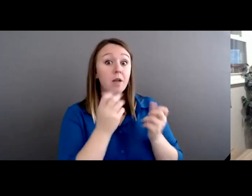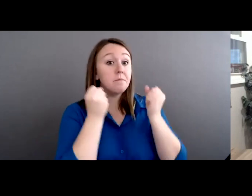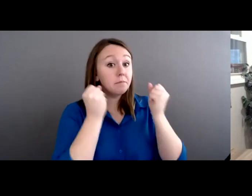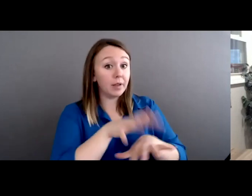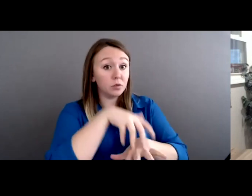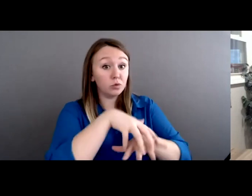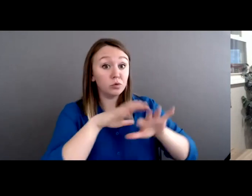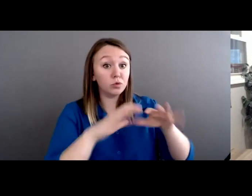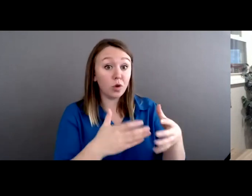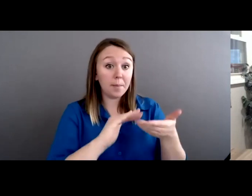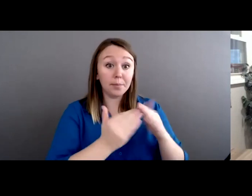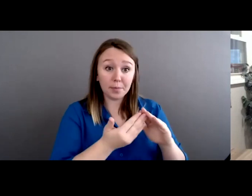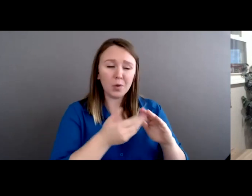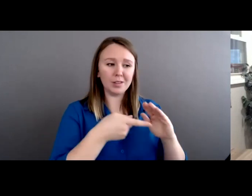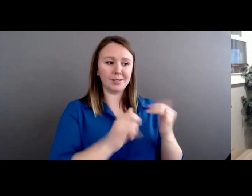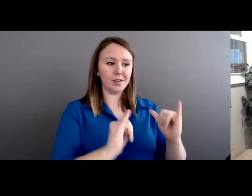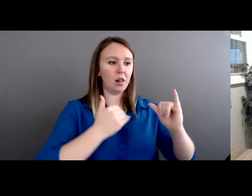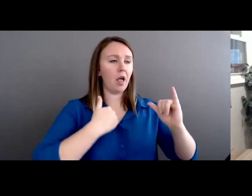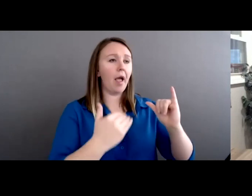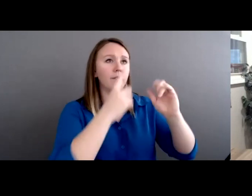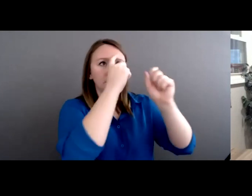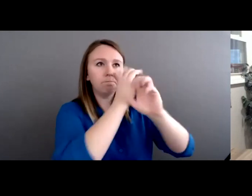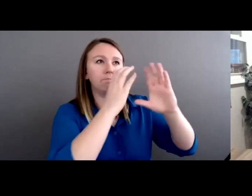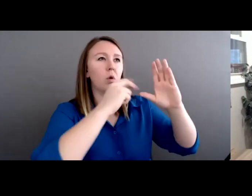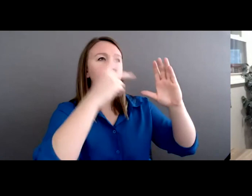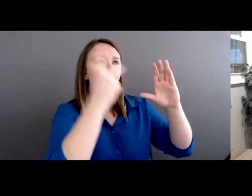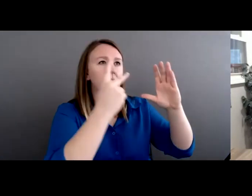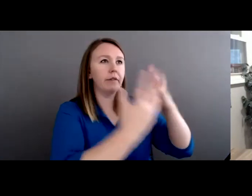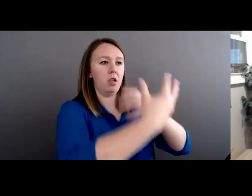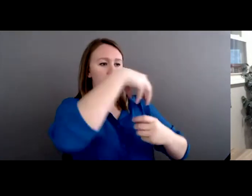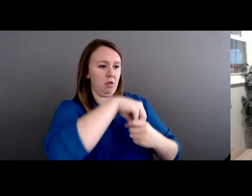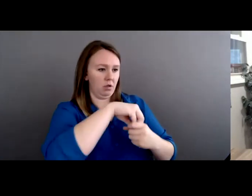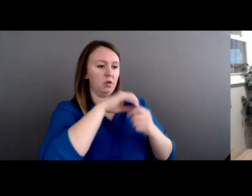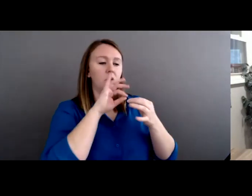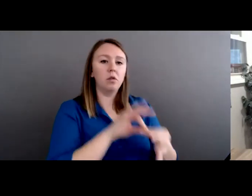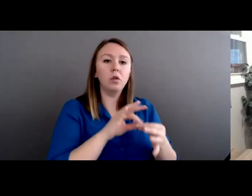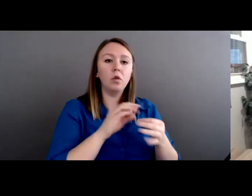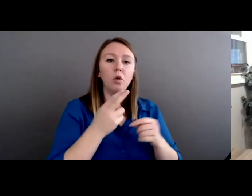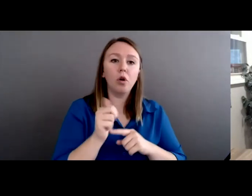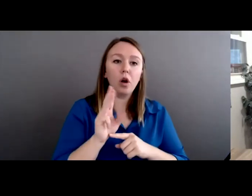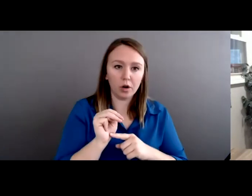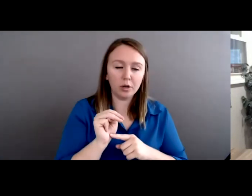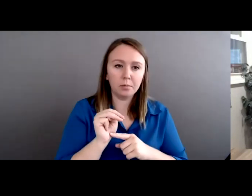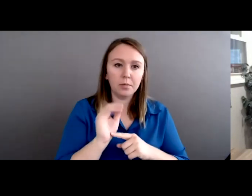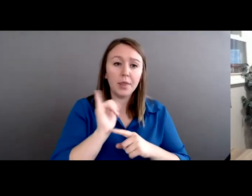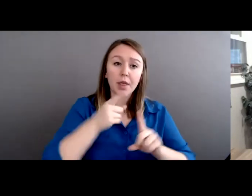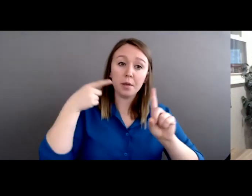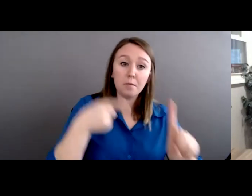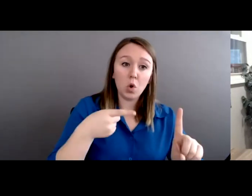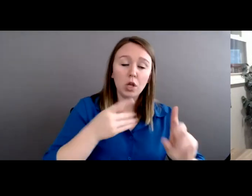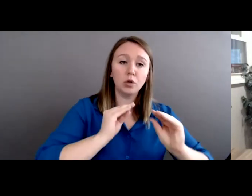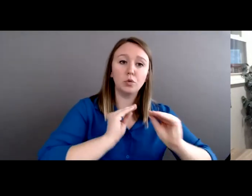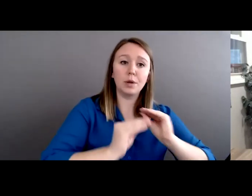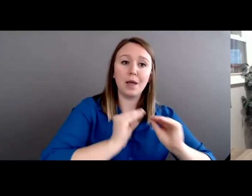have a sort of conception or a philosophy about harm that seeks to repair rather than to